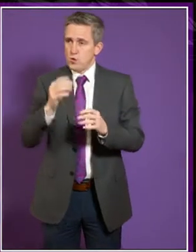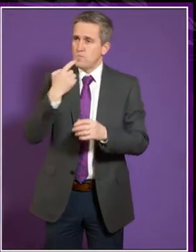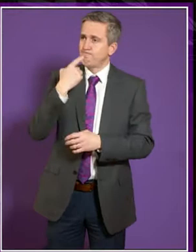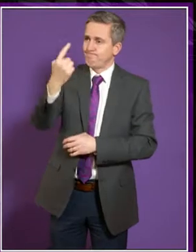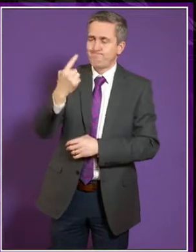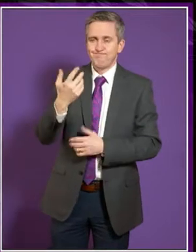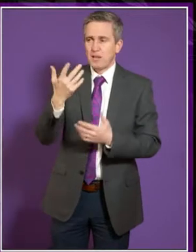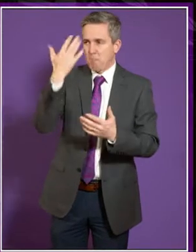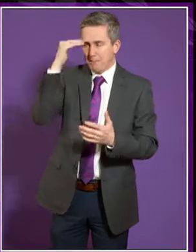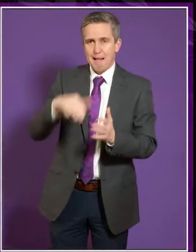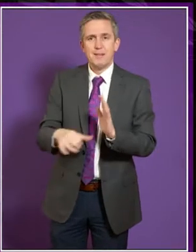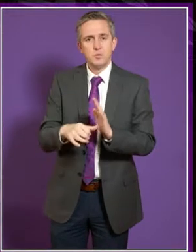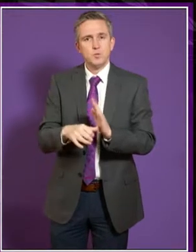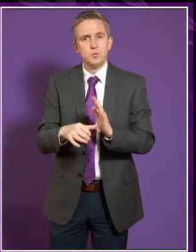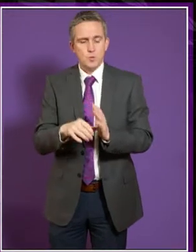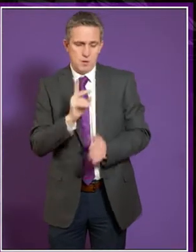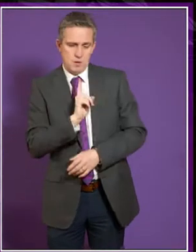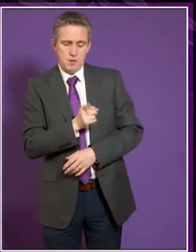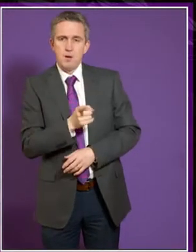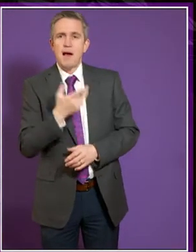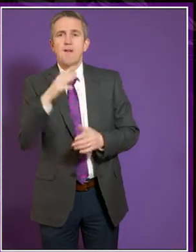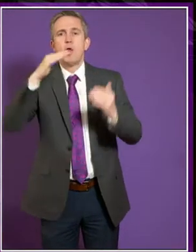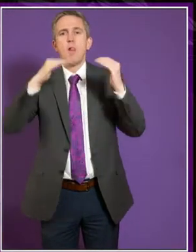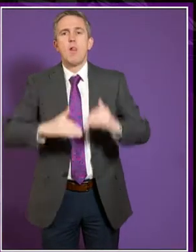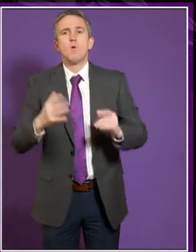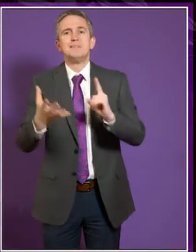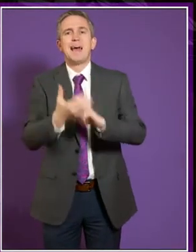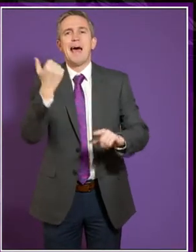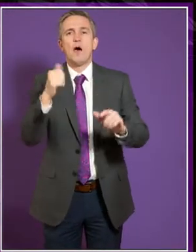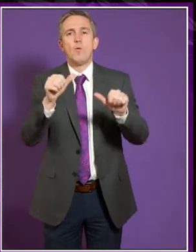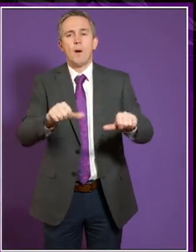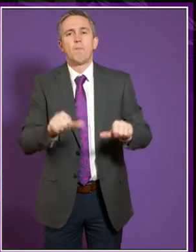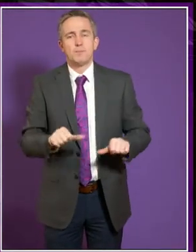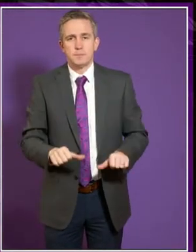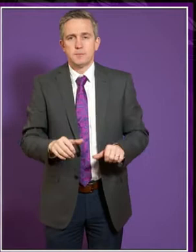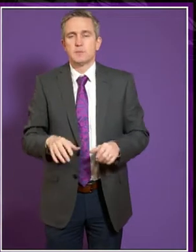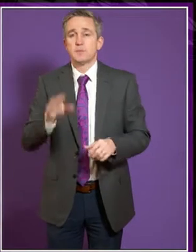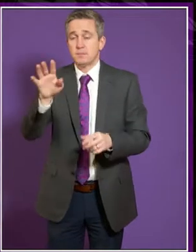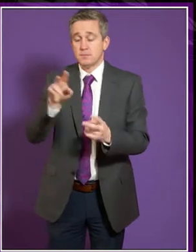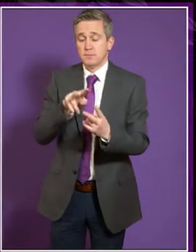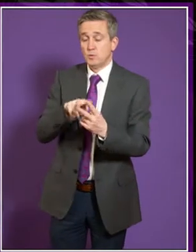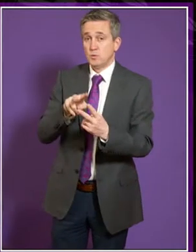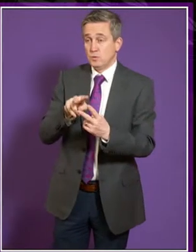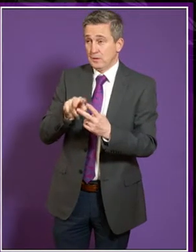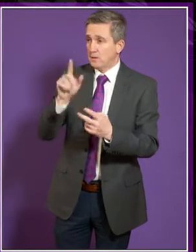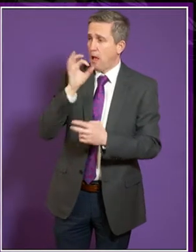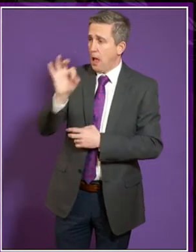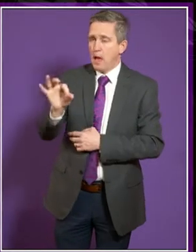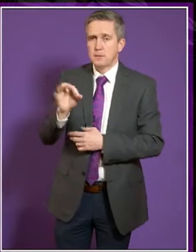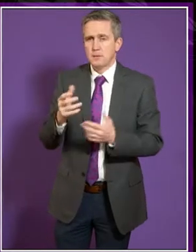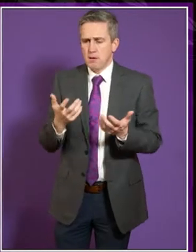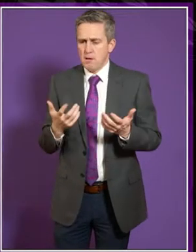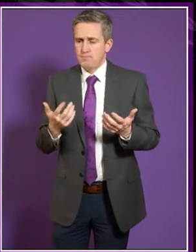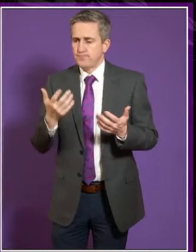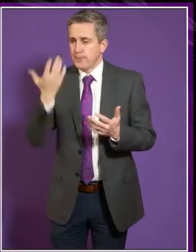the lowest outcomes when it comes to it. So really what I want to sort of find out there's two sides to it. What is being done to create